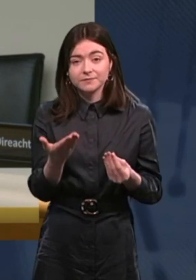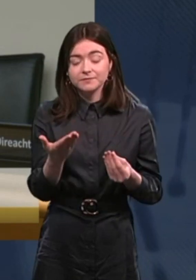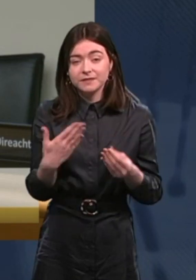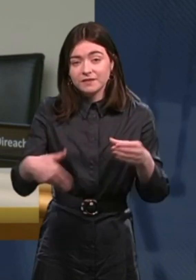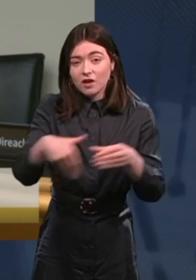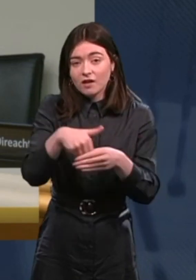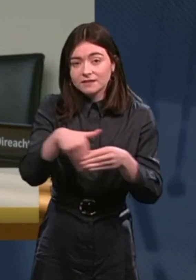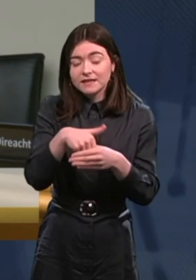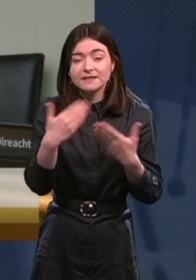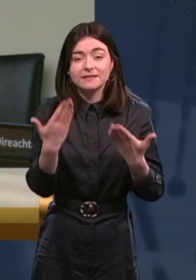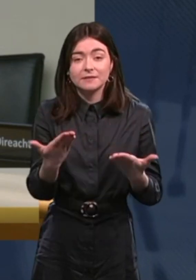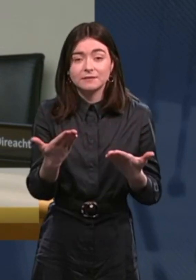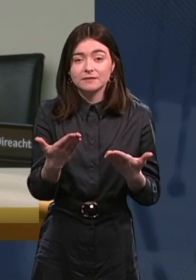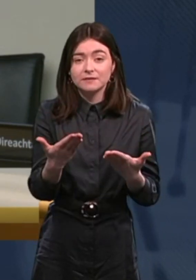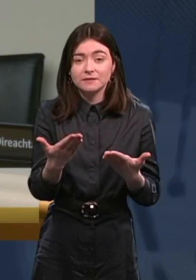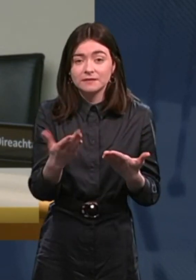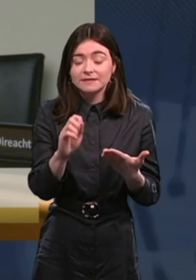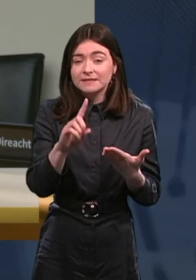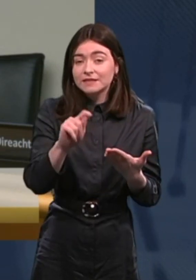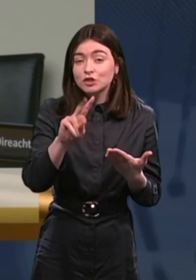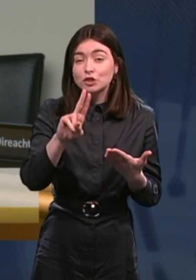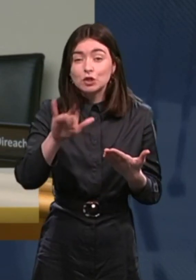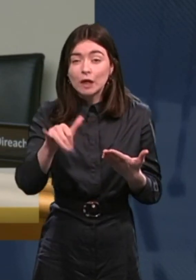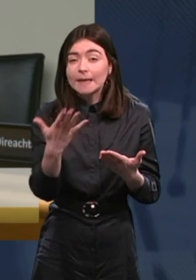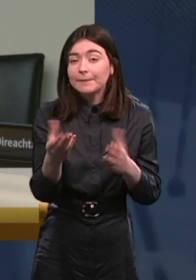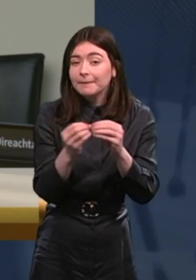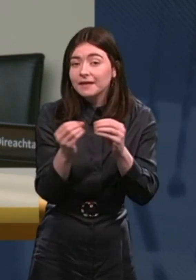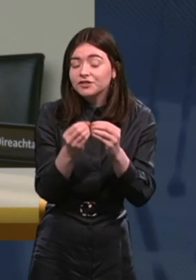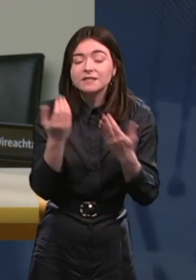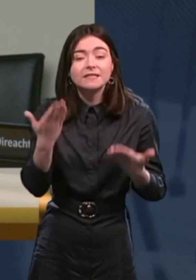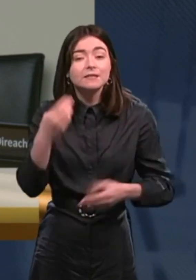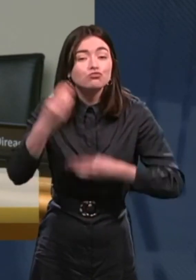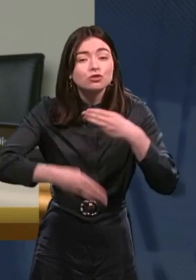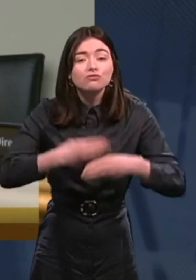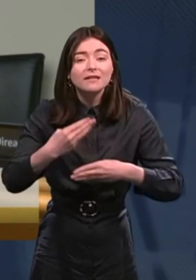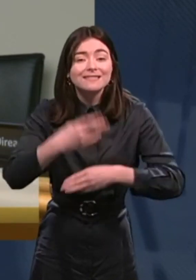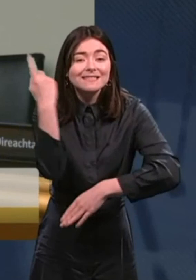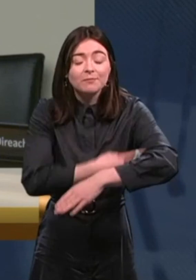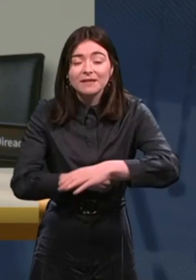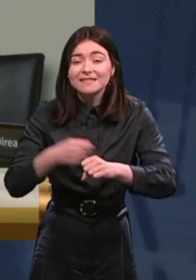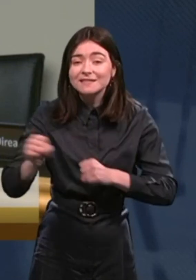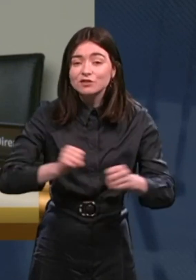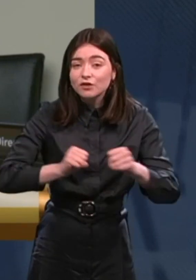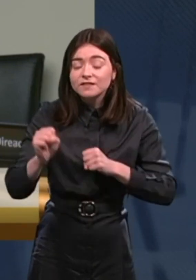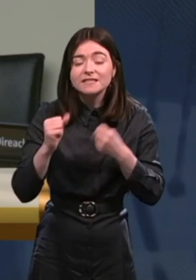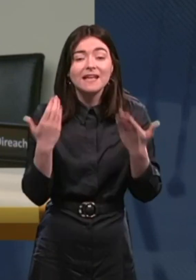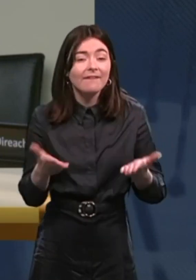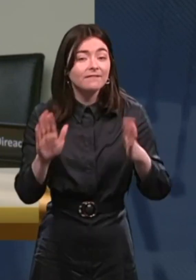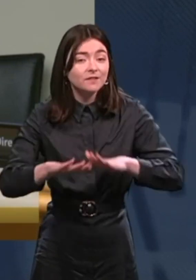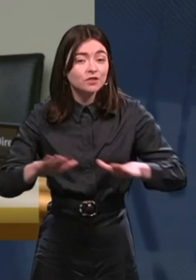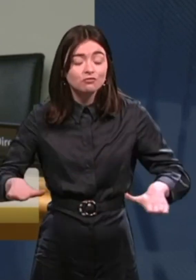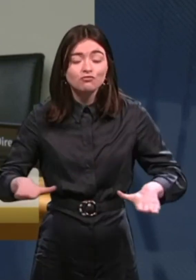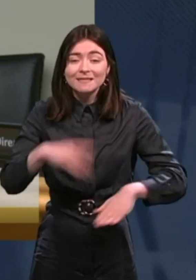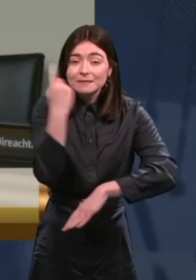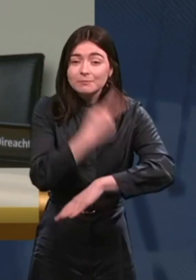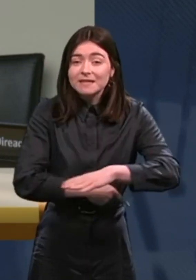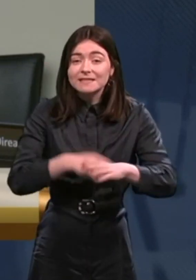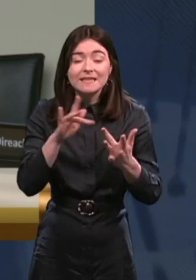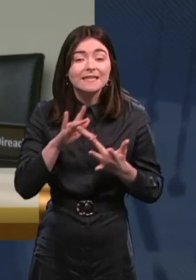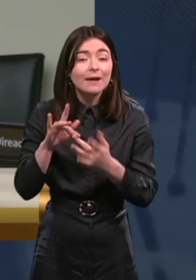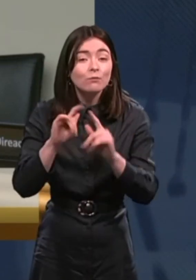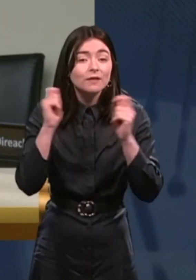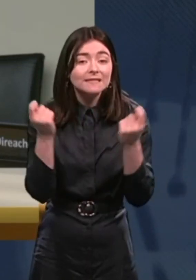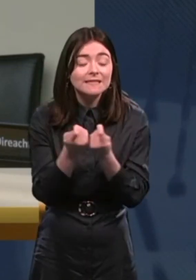in the context of, and Pauline touched on it, and it's not in your department, is the Progressing Disability Services and the Children's Disability Network Team. So when you take the